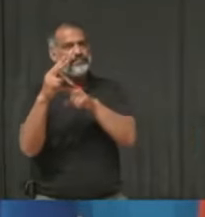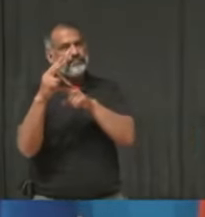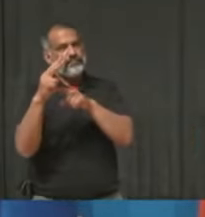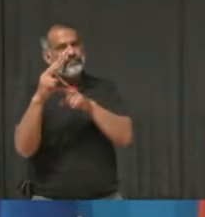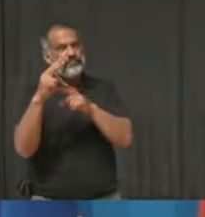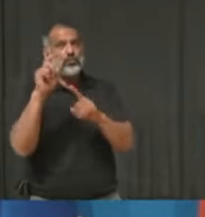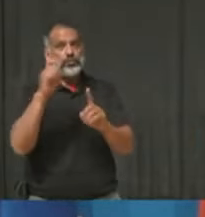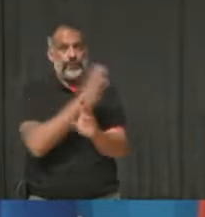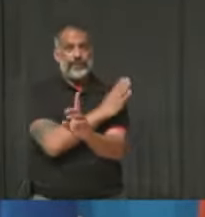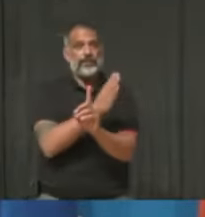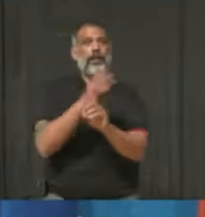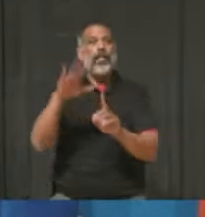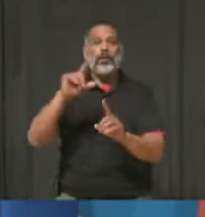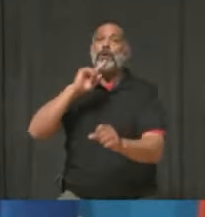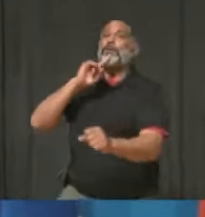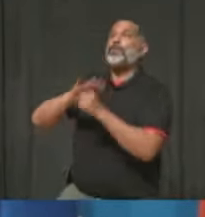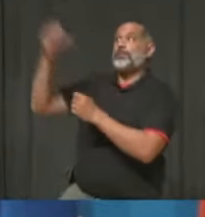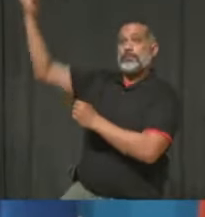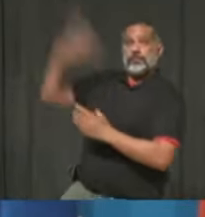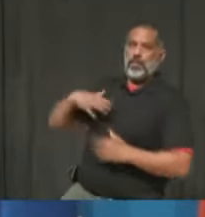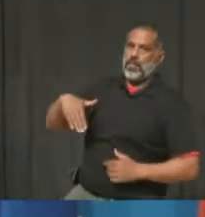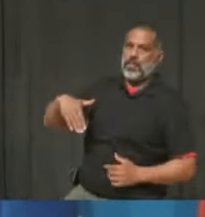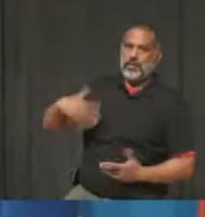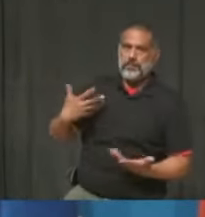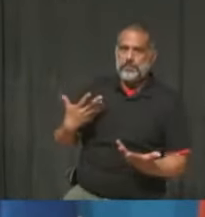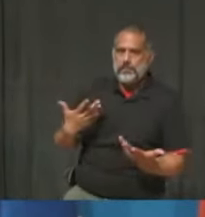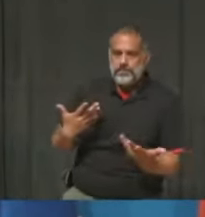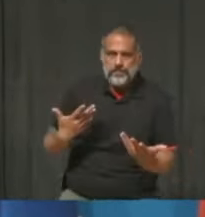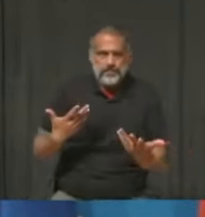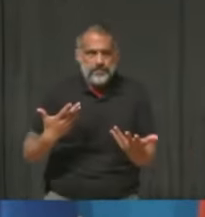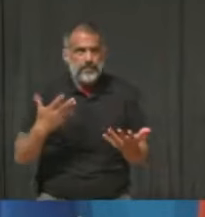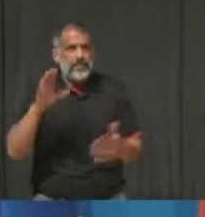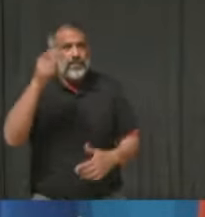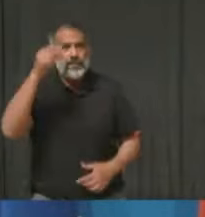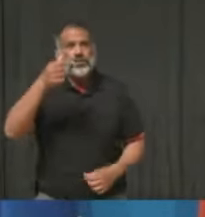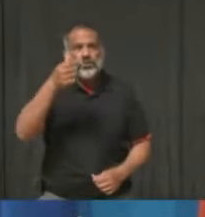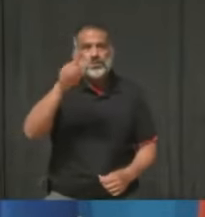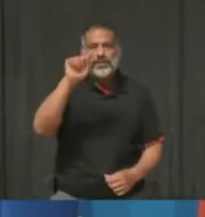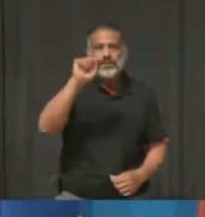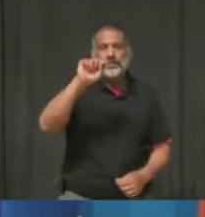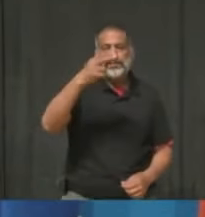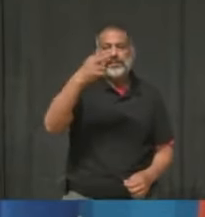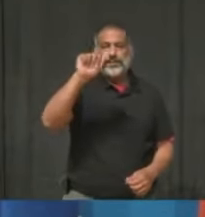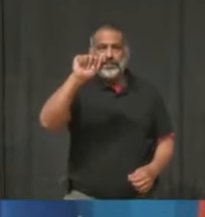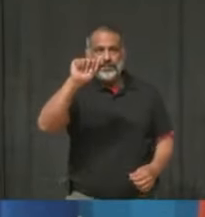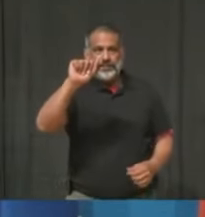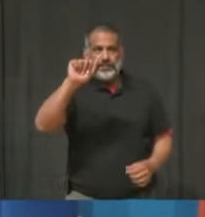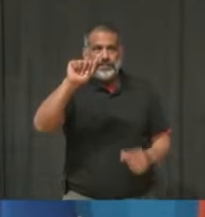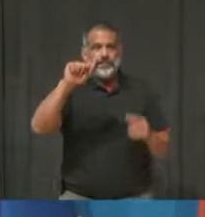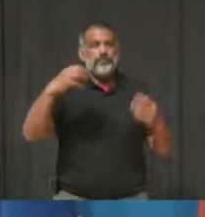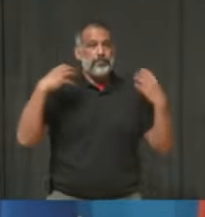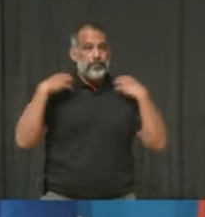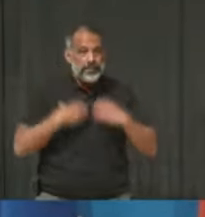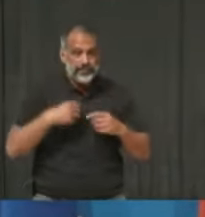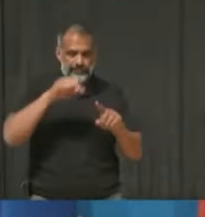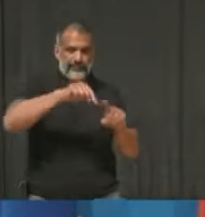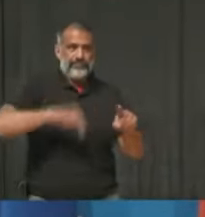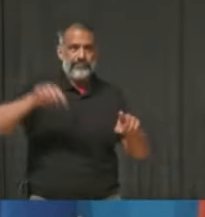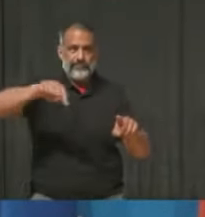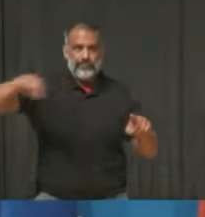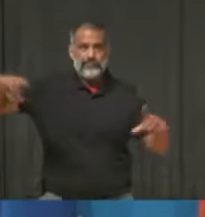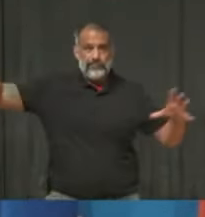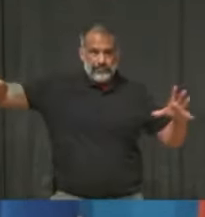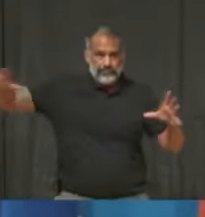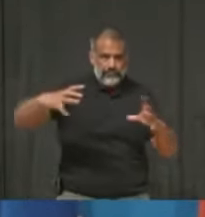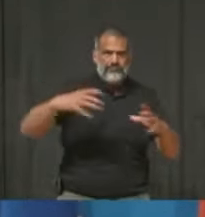some more clarity on this issue. Along with the other GTHA mayors, I'm asking the province provide us with this information as soon as